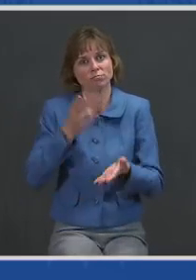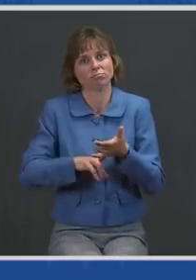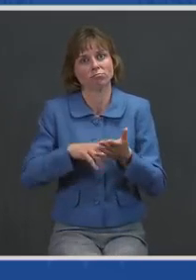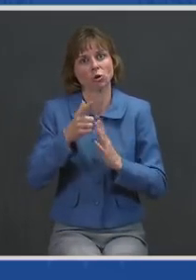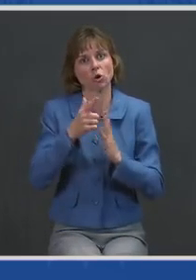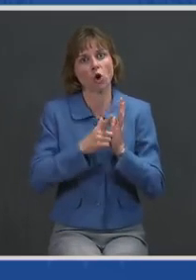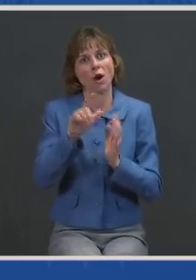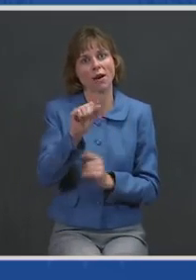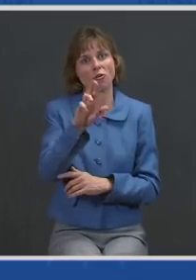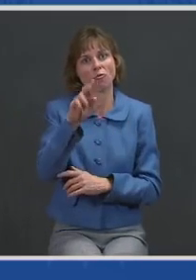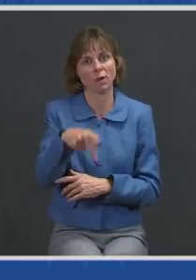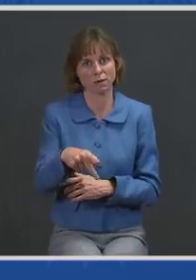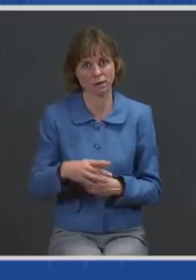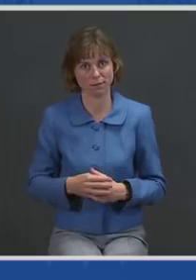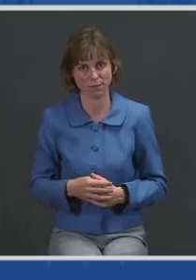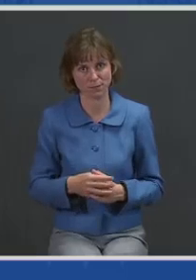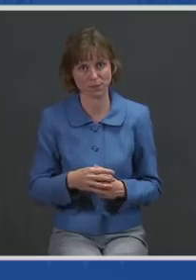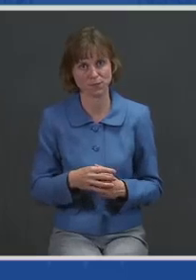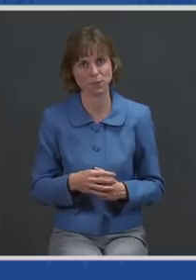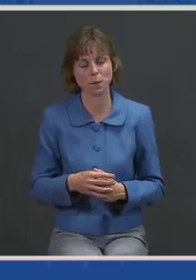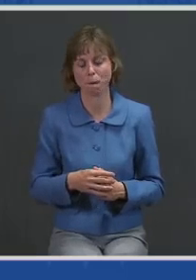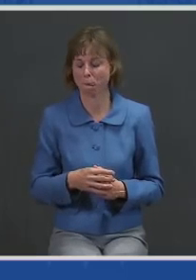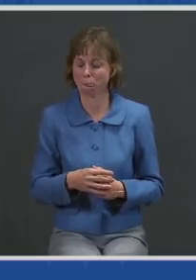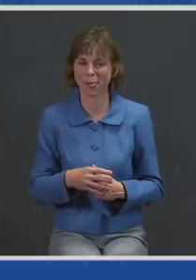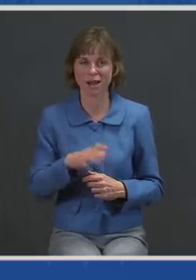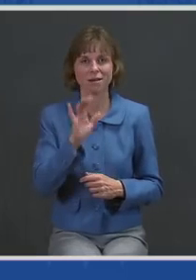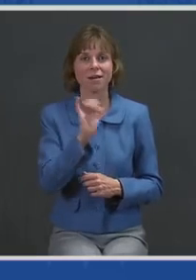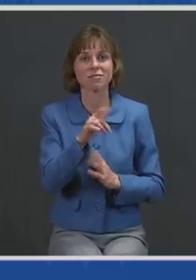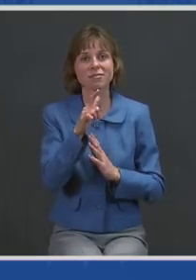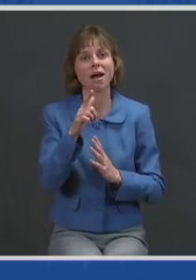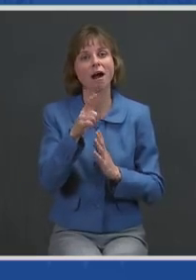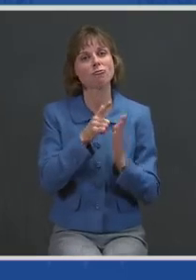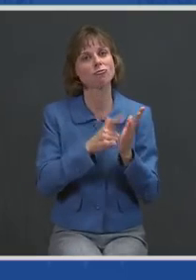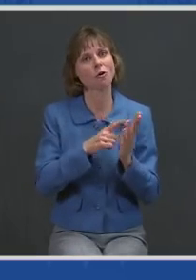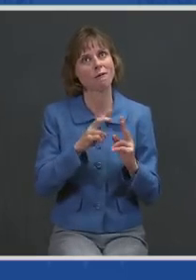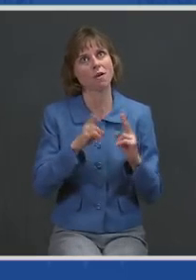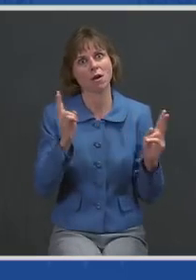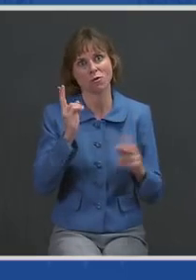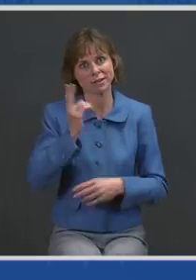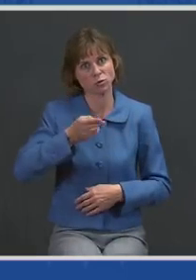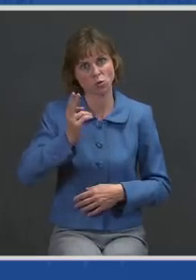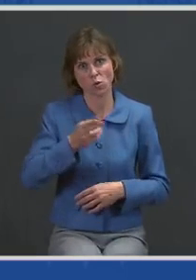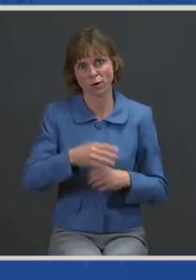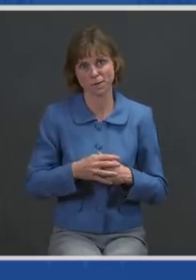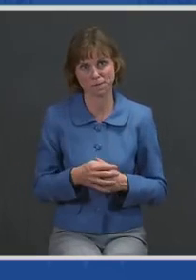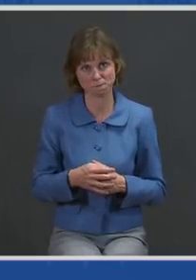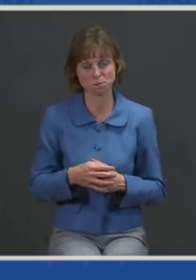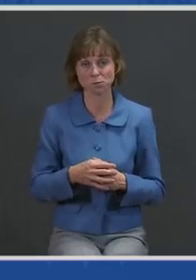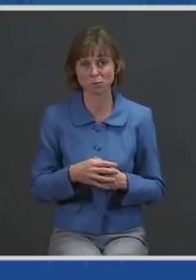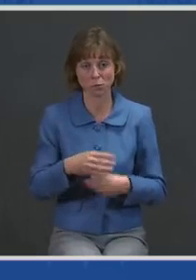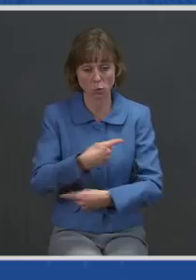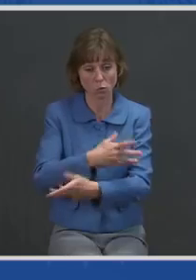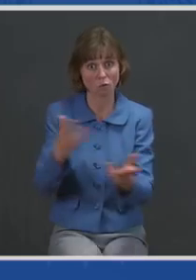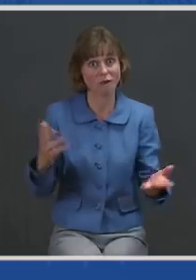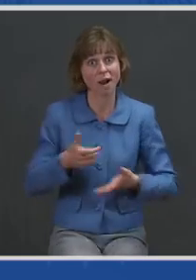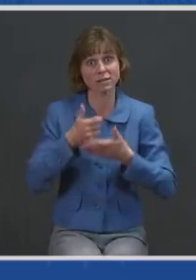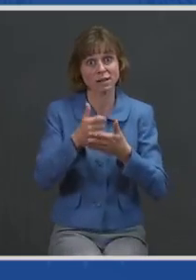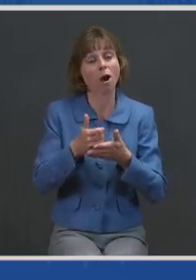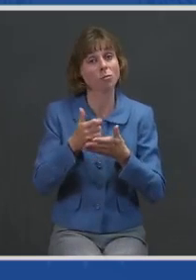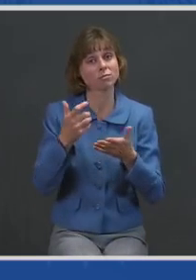Rescue Plan, an historic piece of legislation that delivers immediate relief to millions of people,